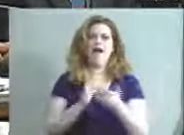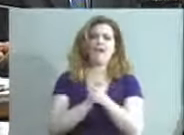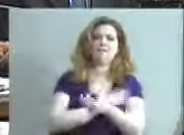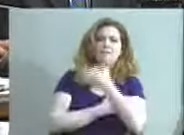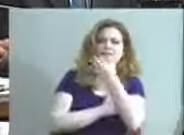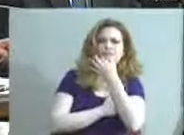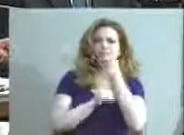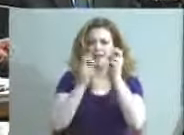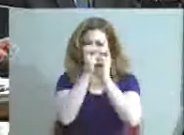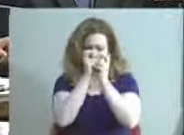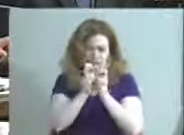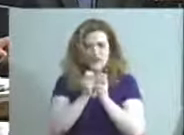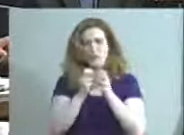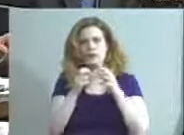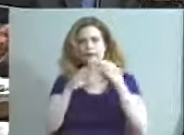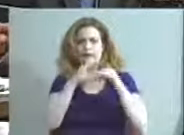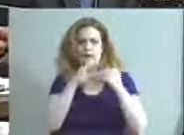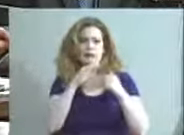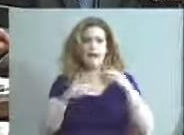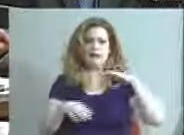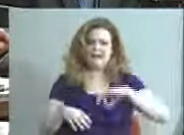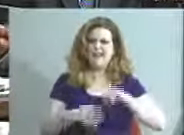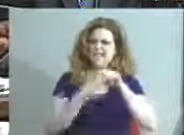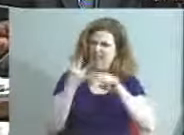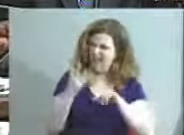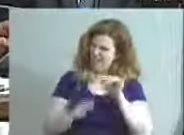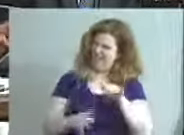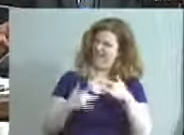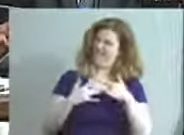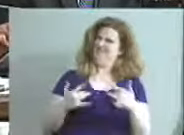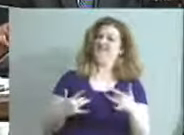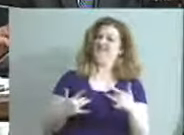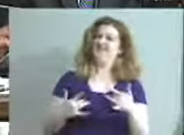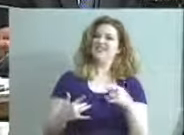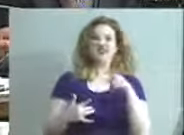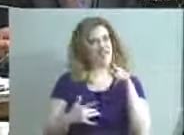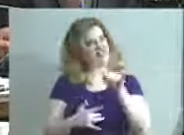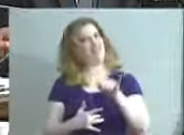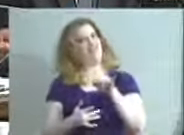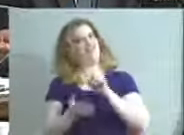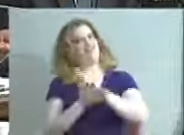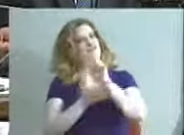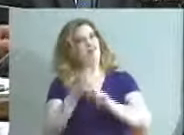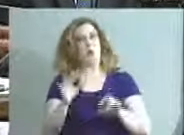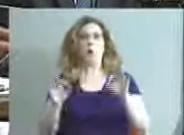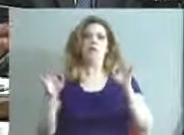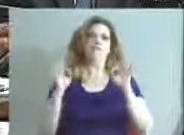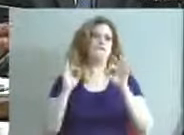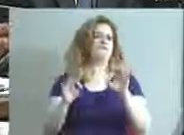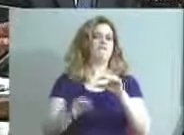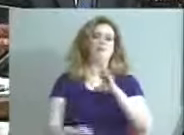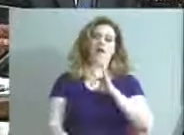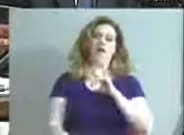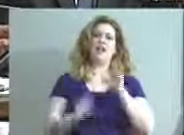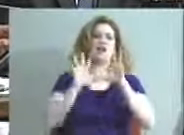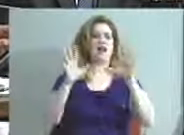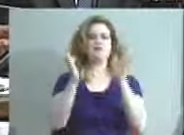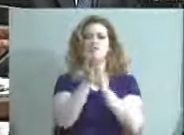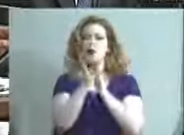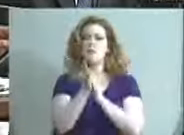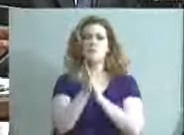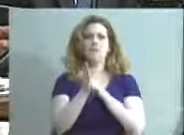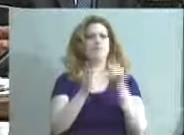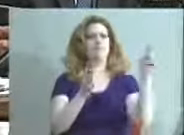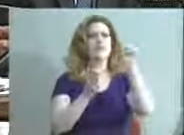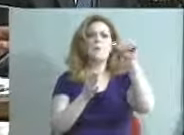configuring email accounts, so things of that nature. So they were there as a resource, and they were fantastic. We got a lot of compliments from other school board